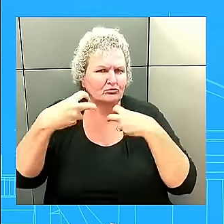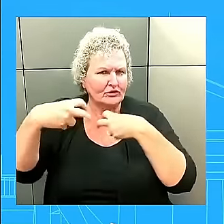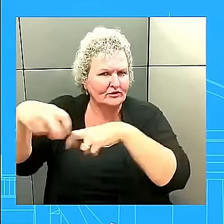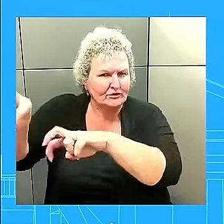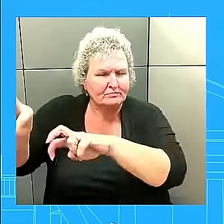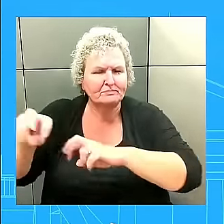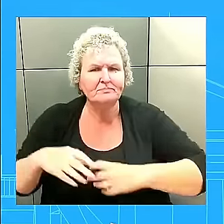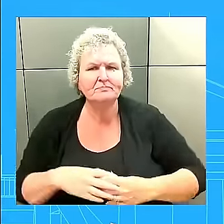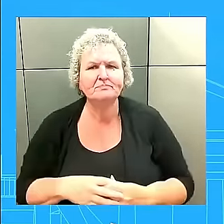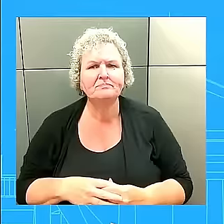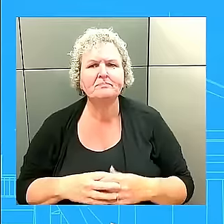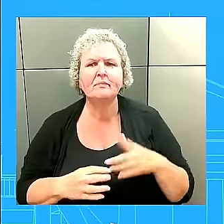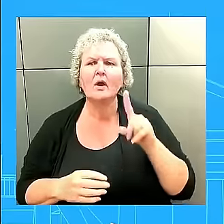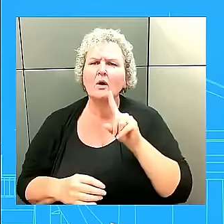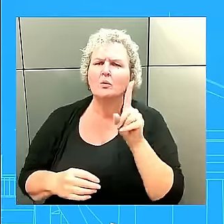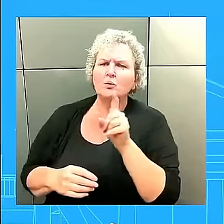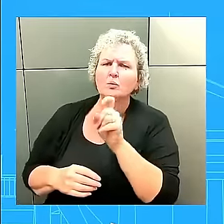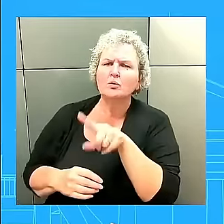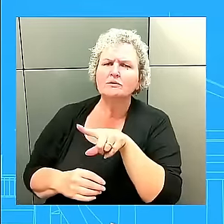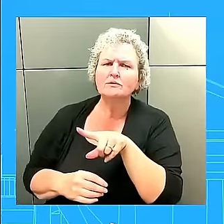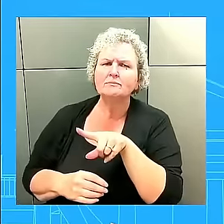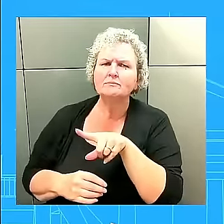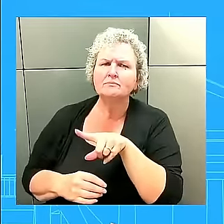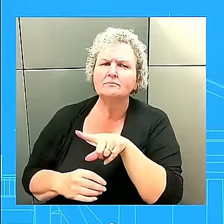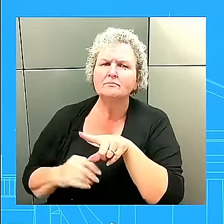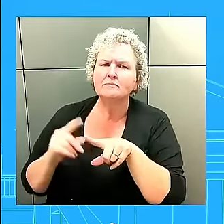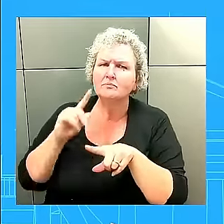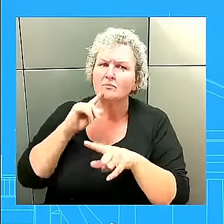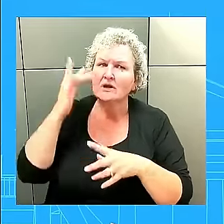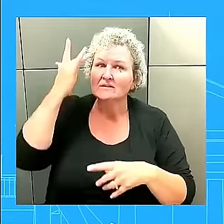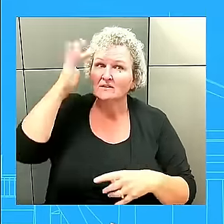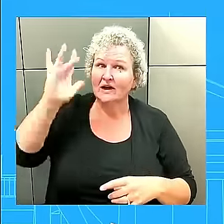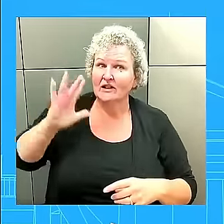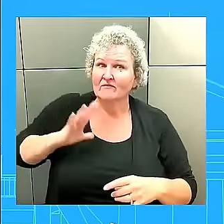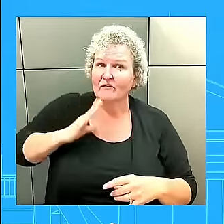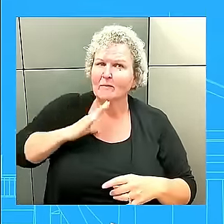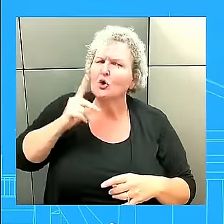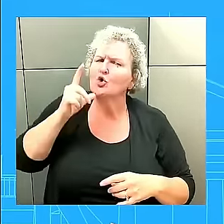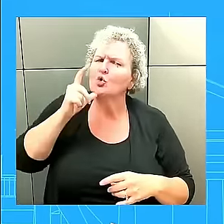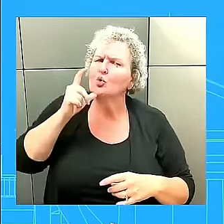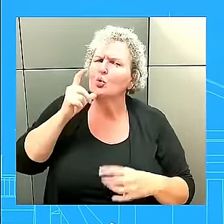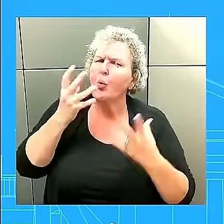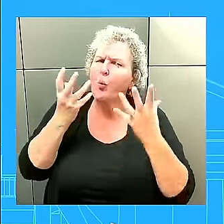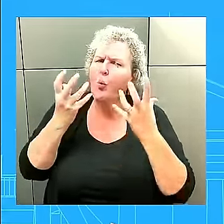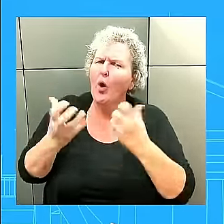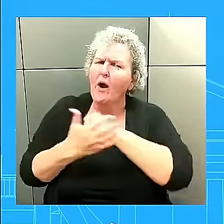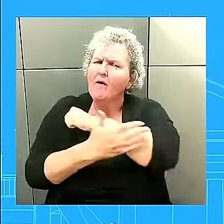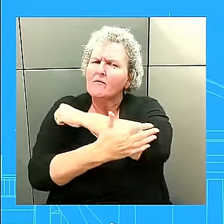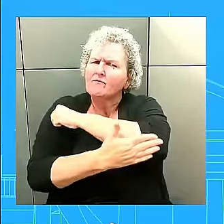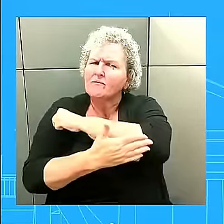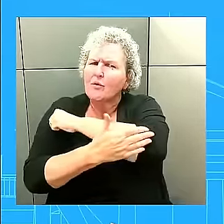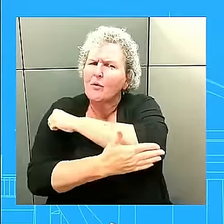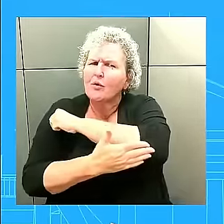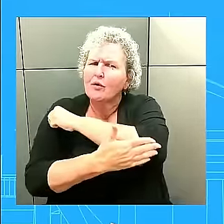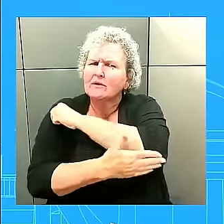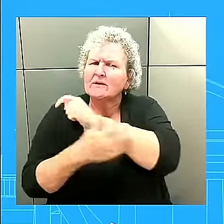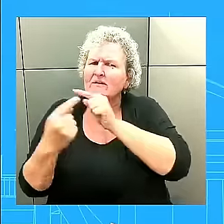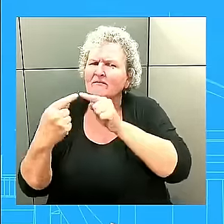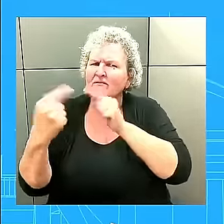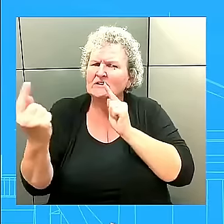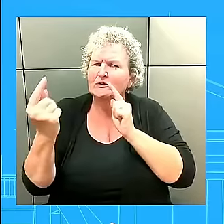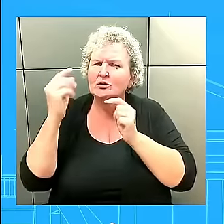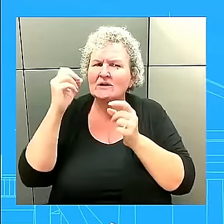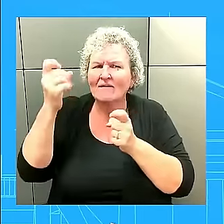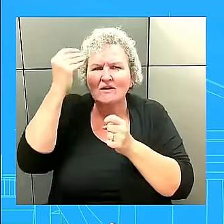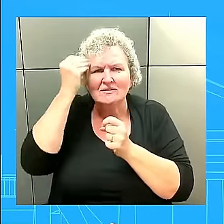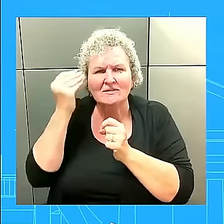foreign adversaries might be looking to stoke violence in the next 13 days ahead of a election. I saw the DNI